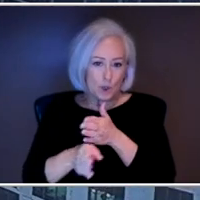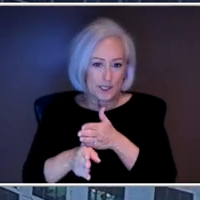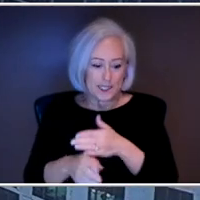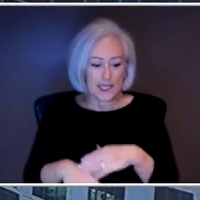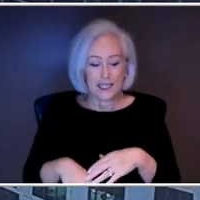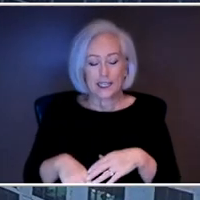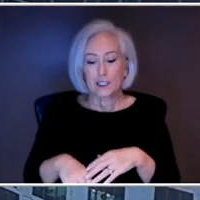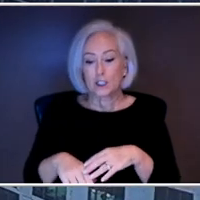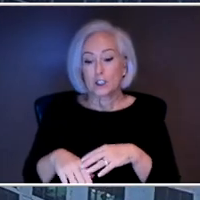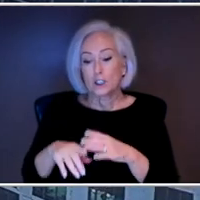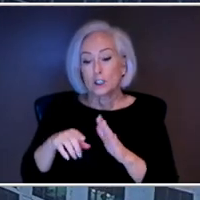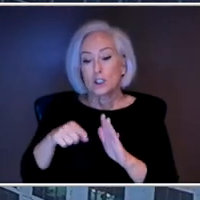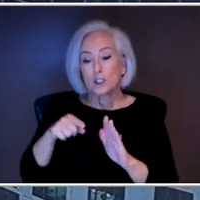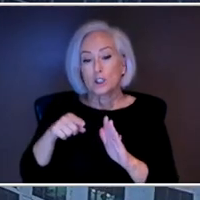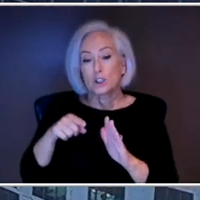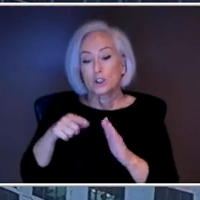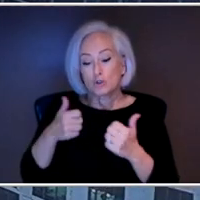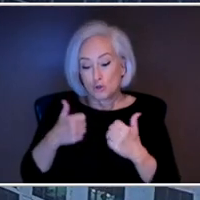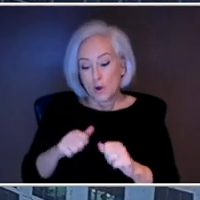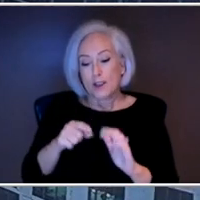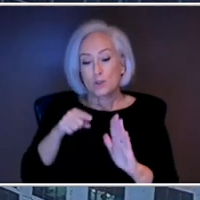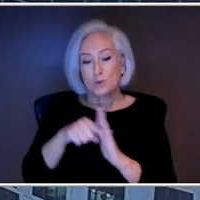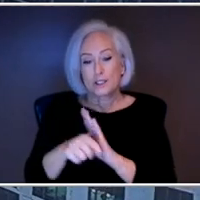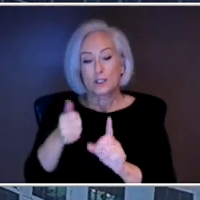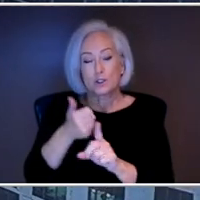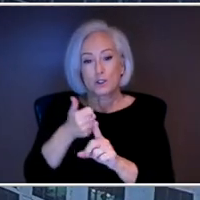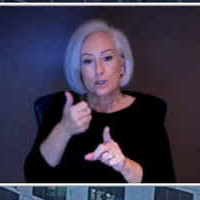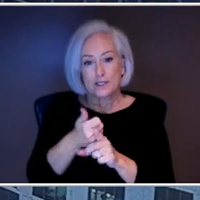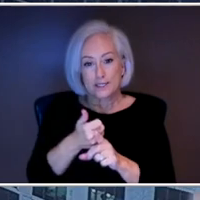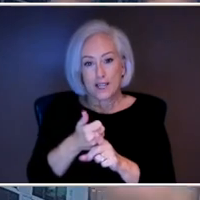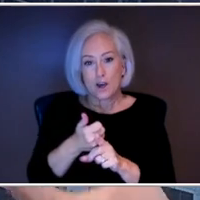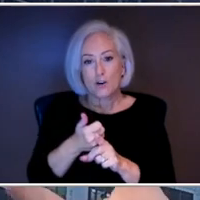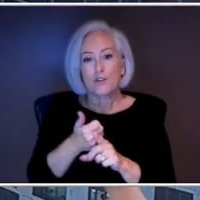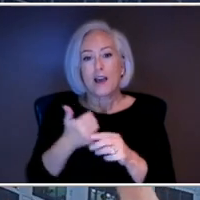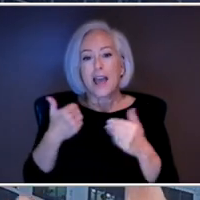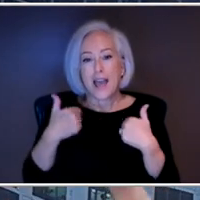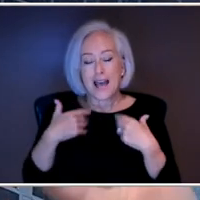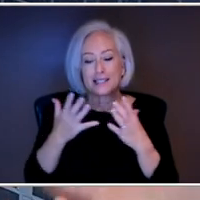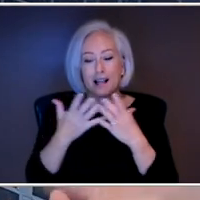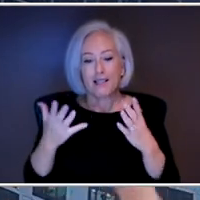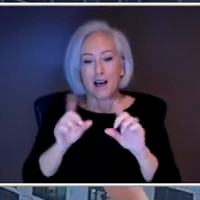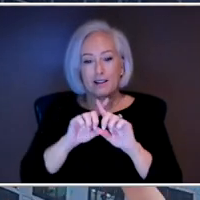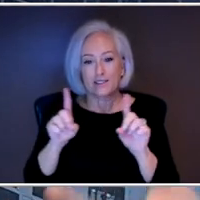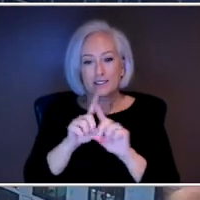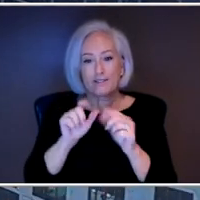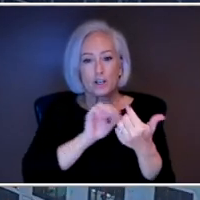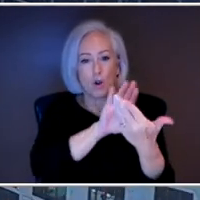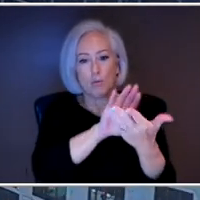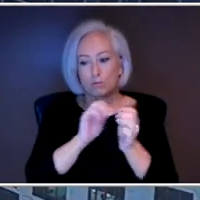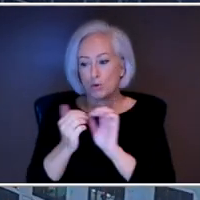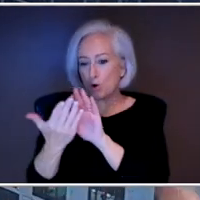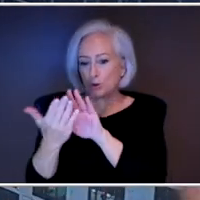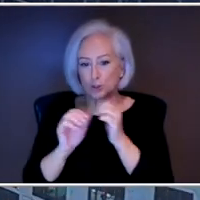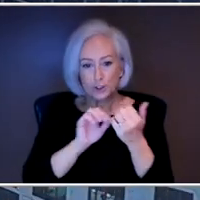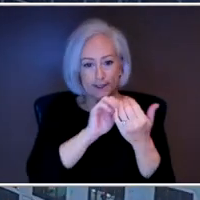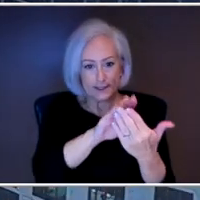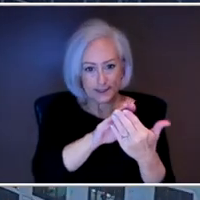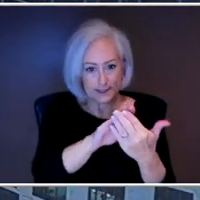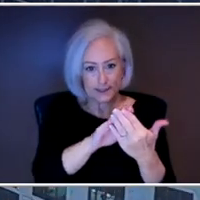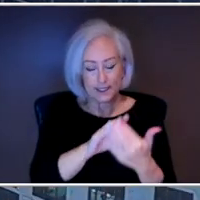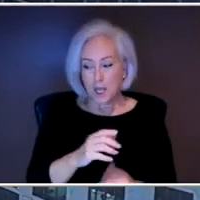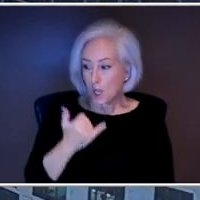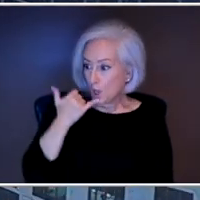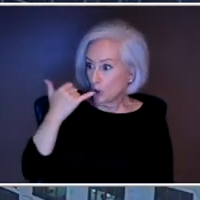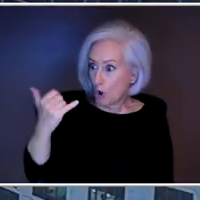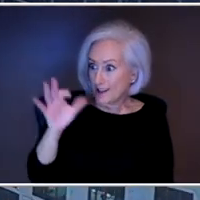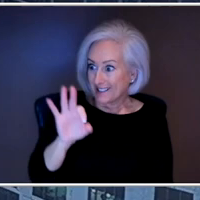that the suicide hotline is a substitution for actually getting in with a physician, getting on medication and management. It